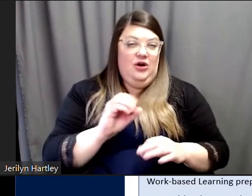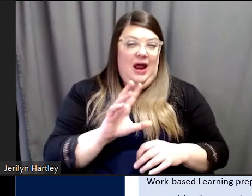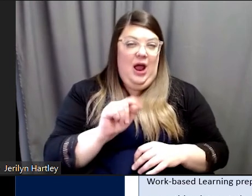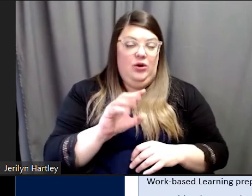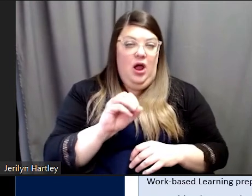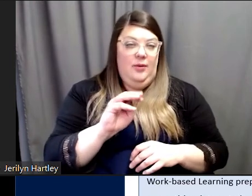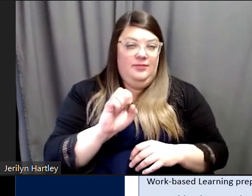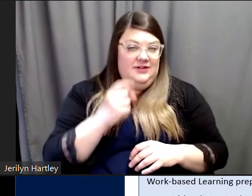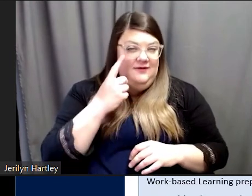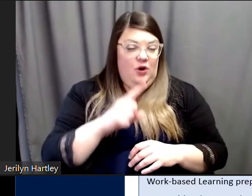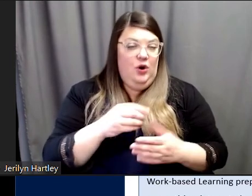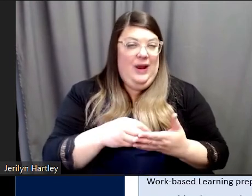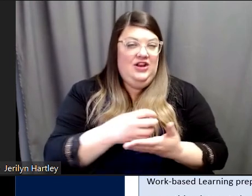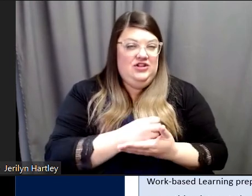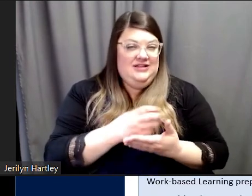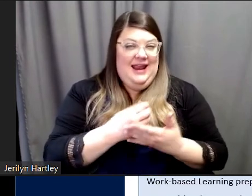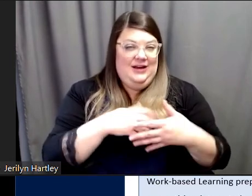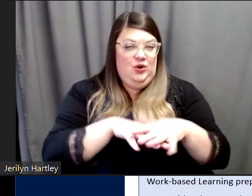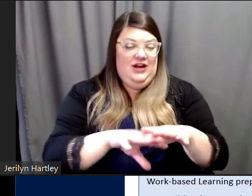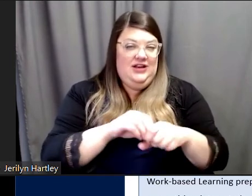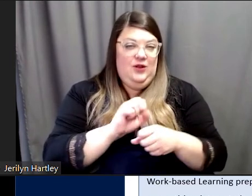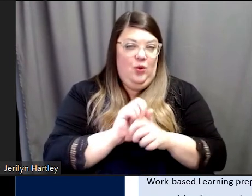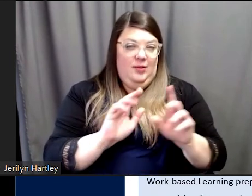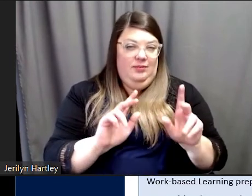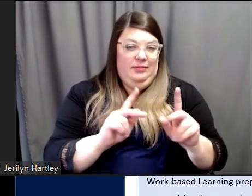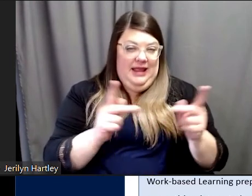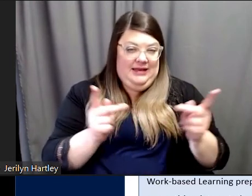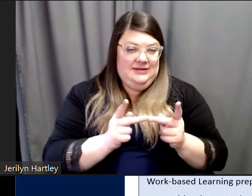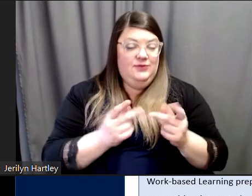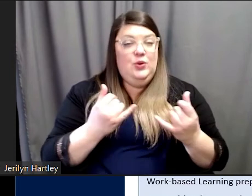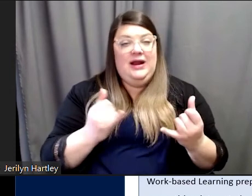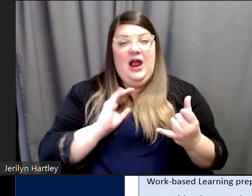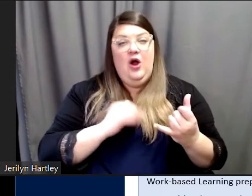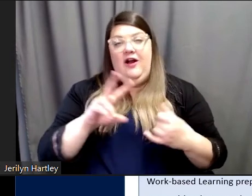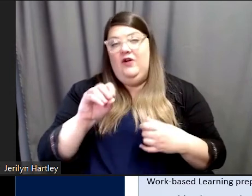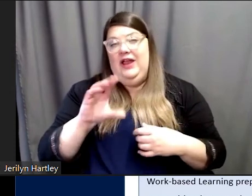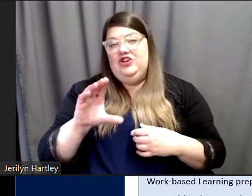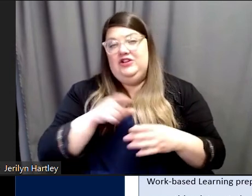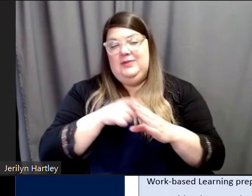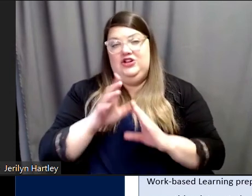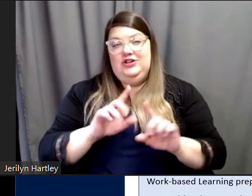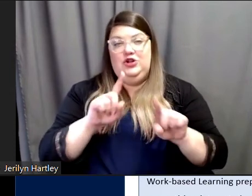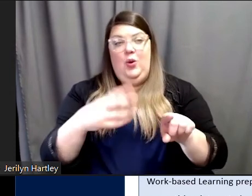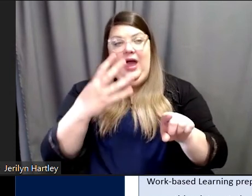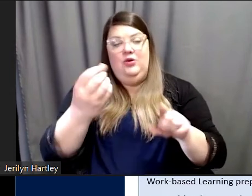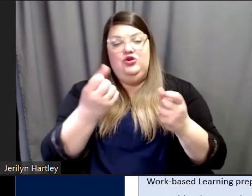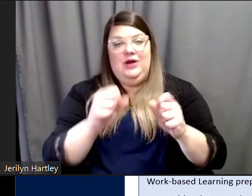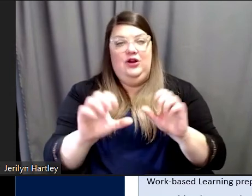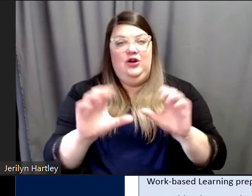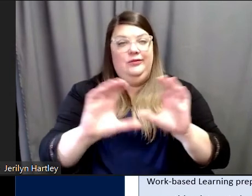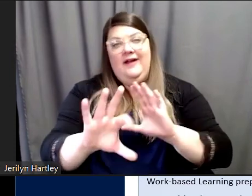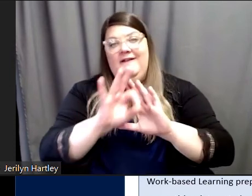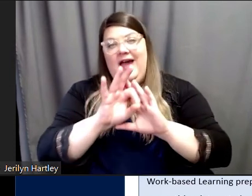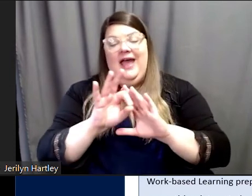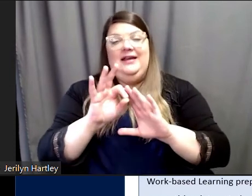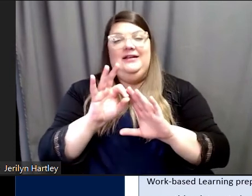workplace. So, right now, our vocational specialists go out and try to find job sites that match the goals